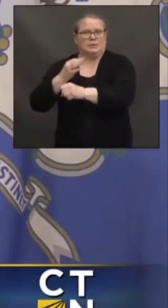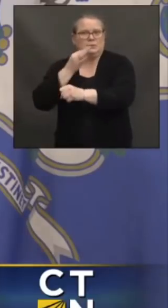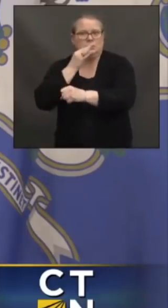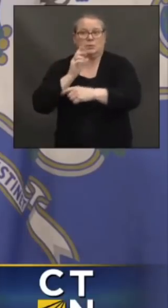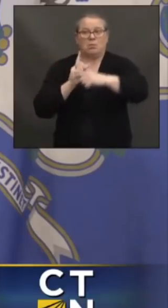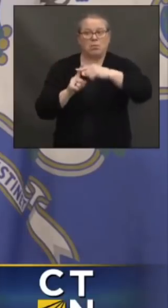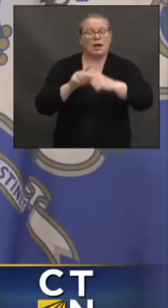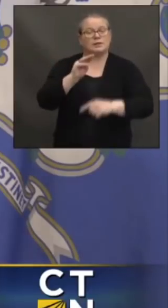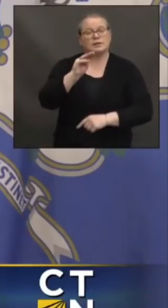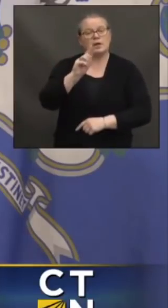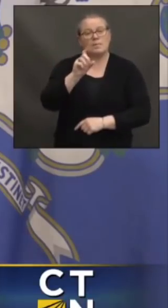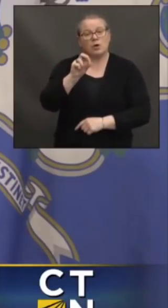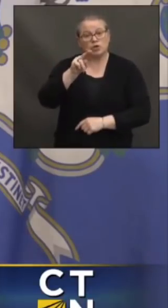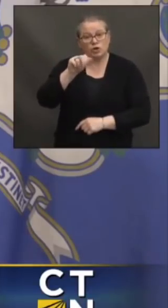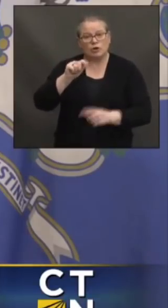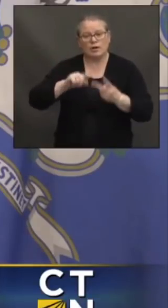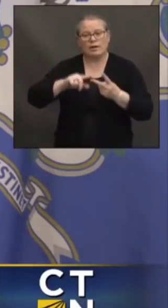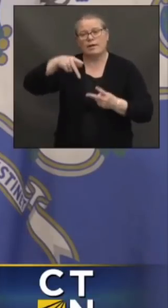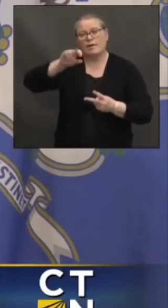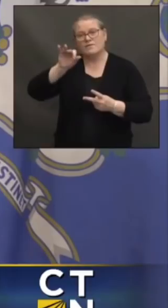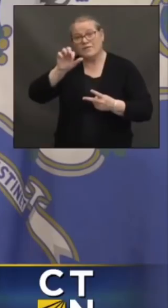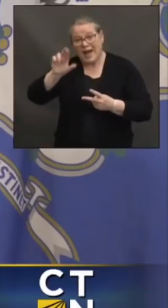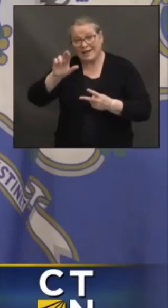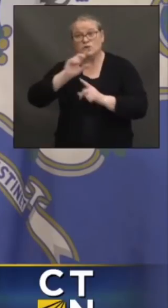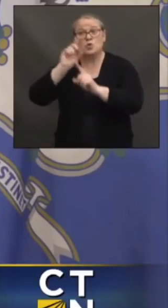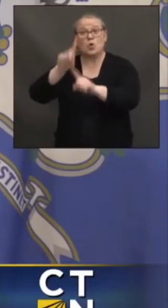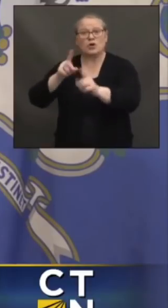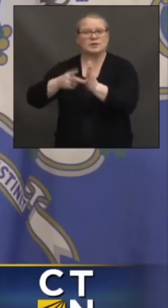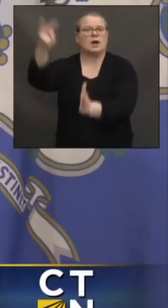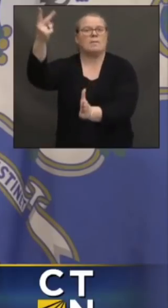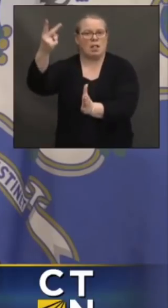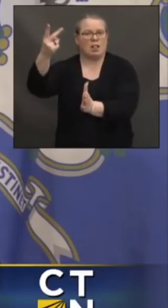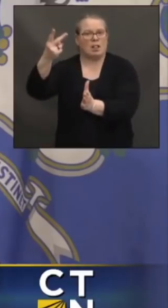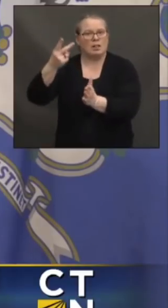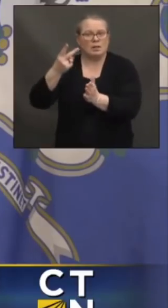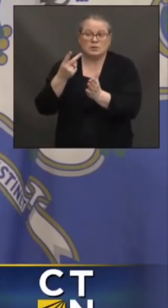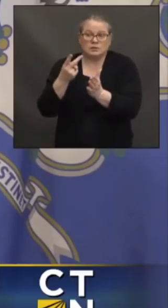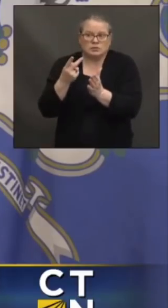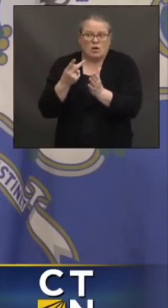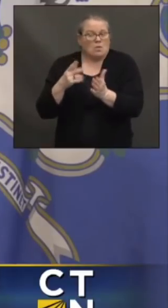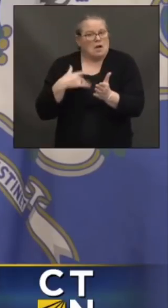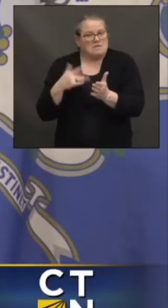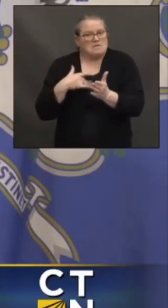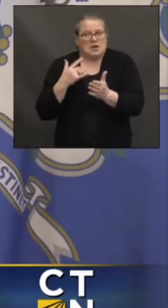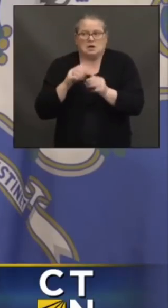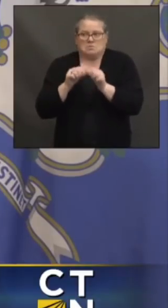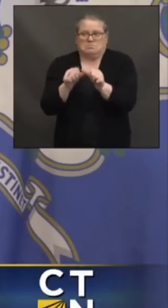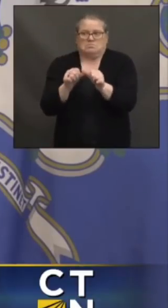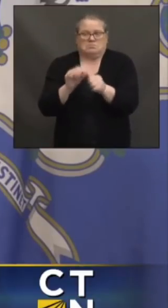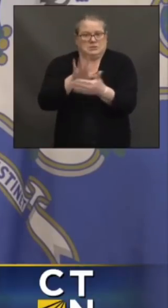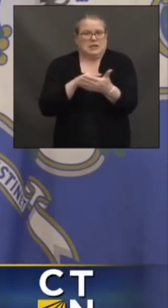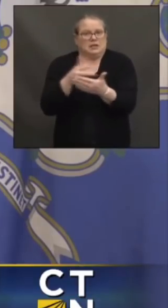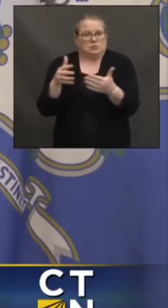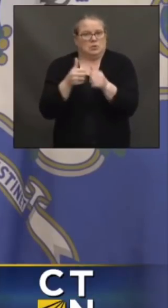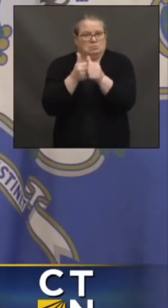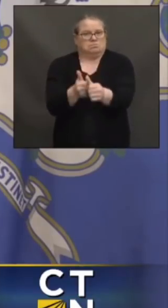I think we're on schedule and we could be ahead of schedule. And again, one last thing, back to those Yukon parties. When the Yukon